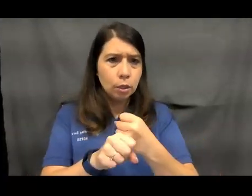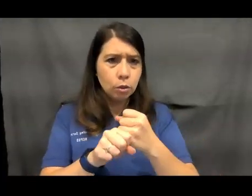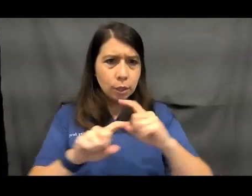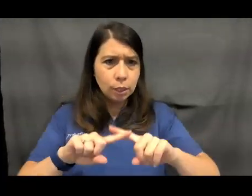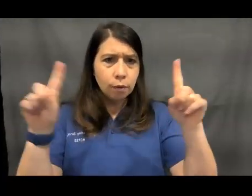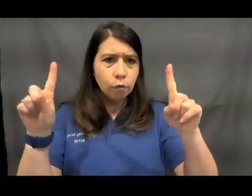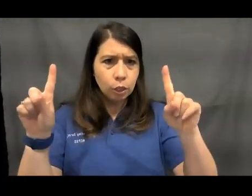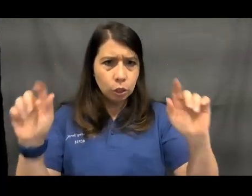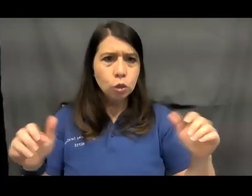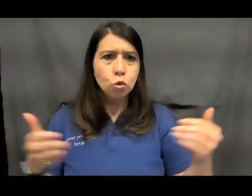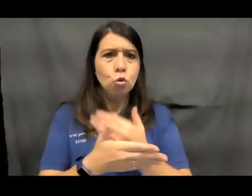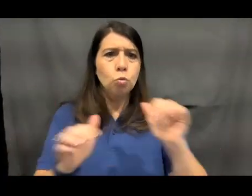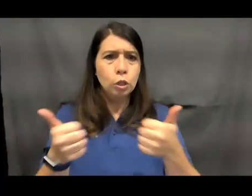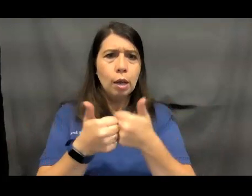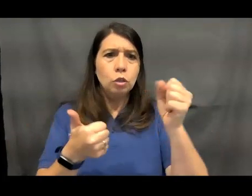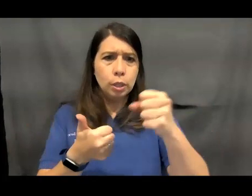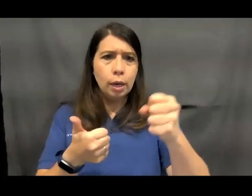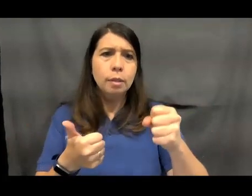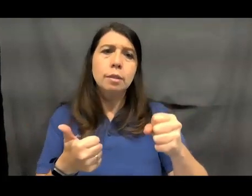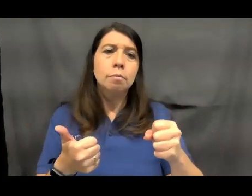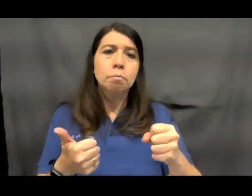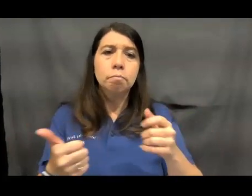make it happen. I look forward to meeting you soon.